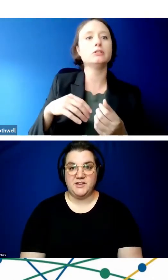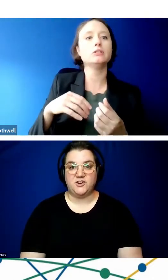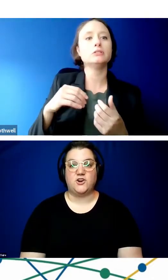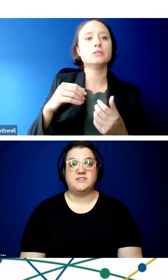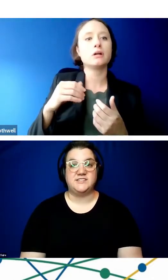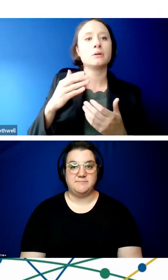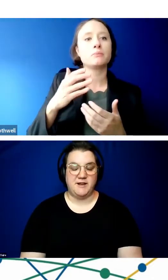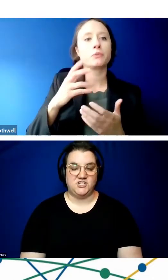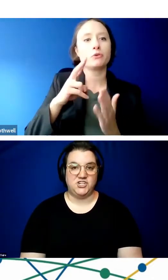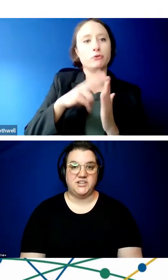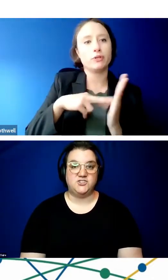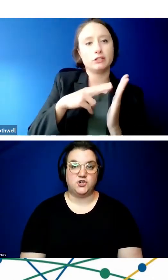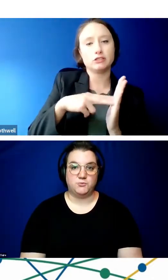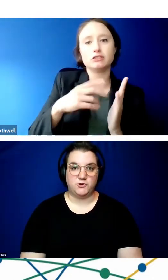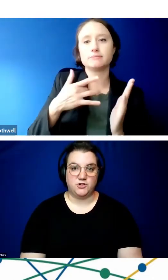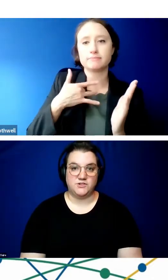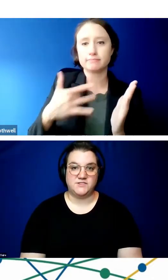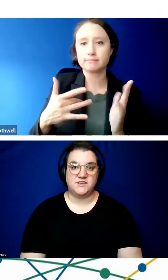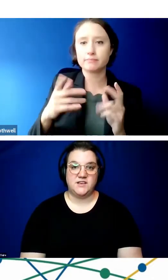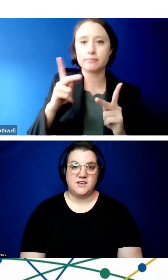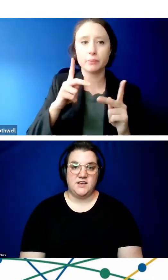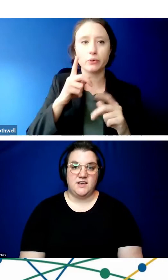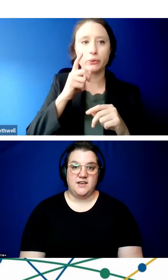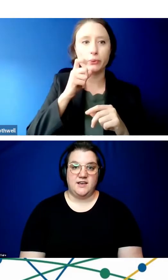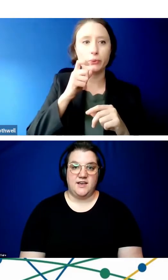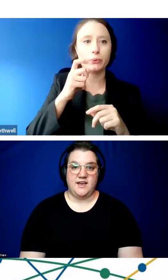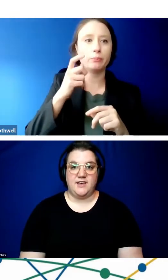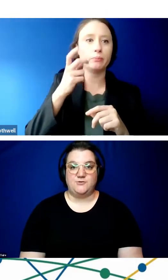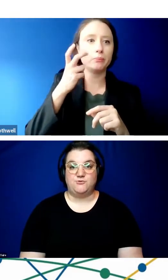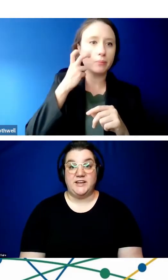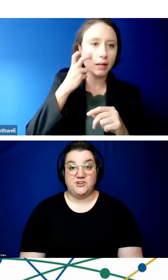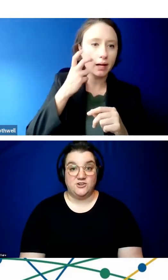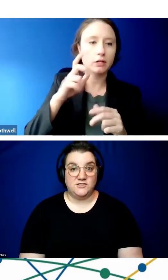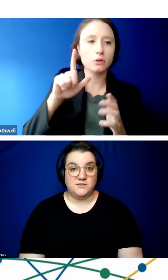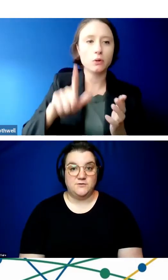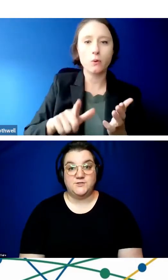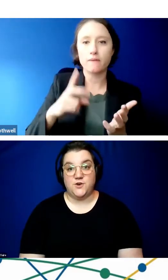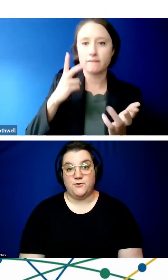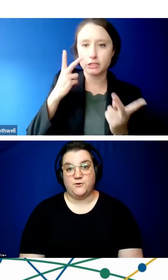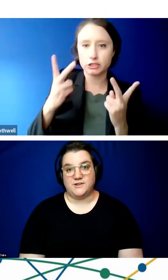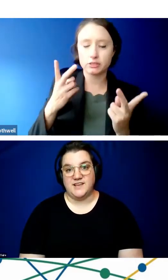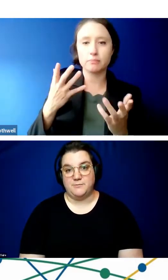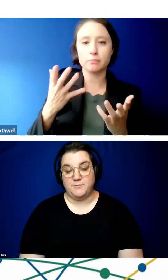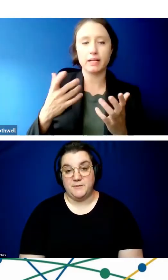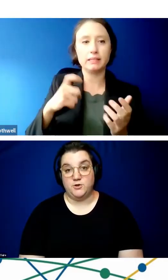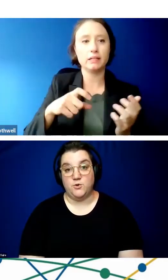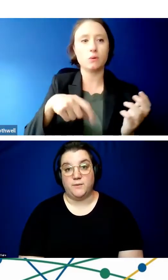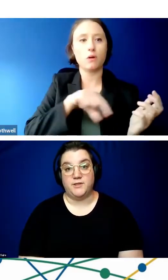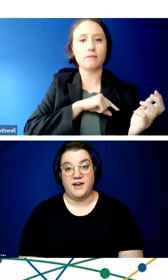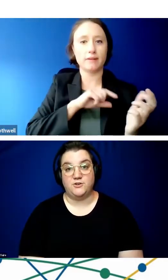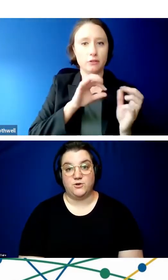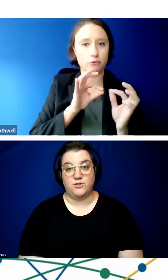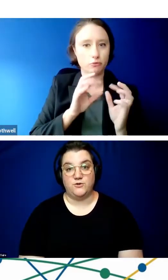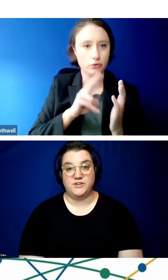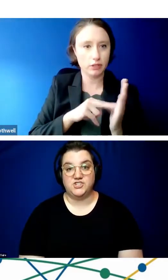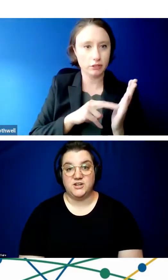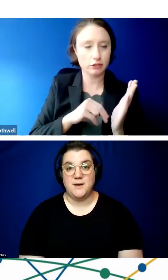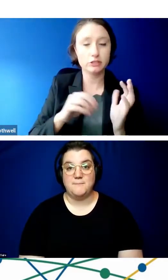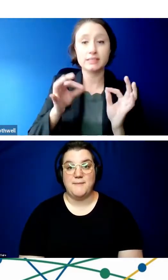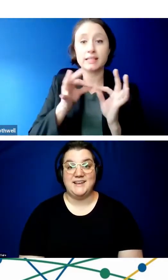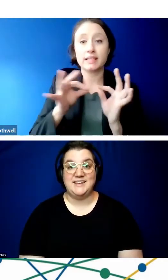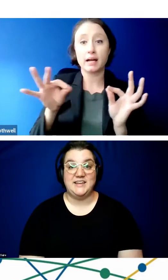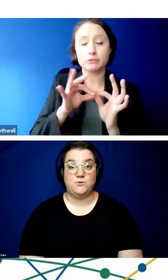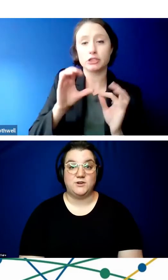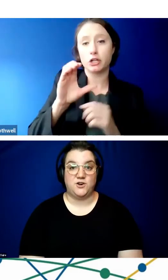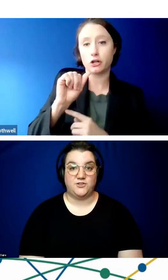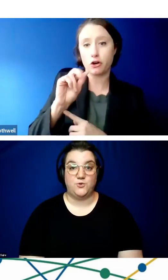last speaker did mention interpreters, readers. So, for example, people who are blind or low vision